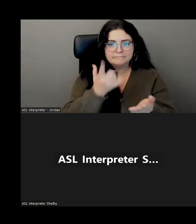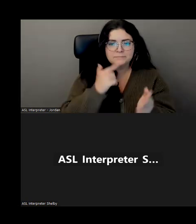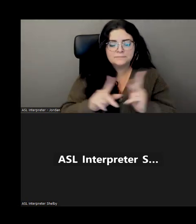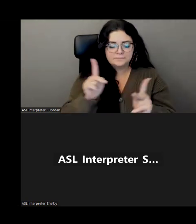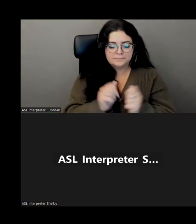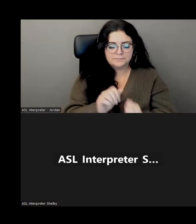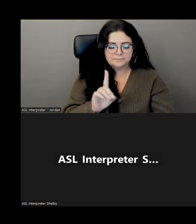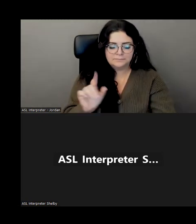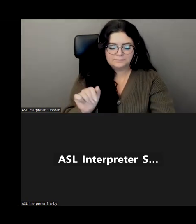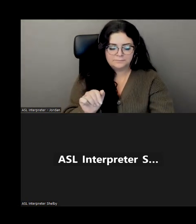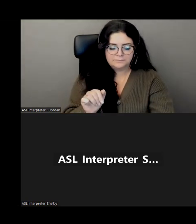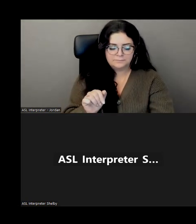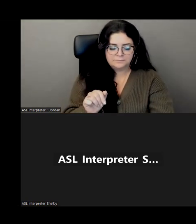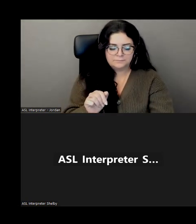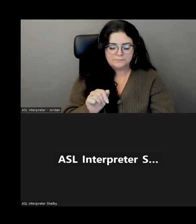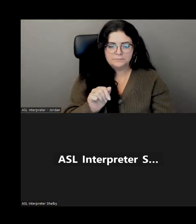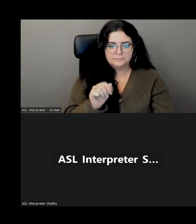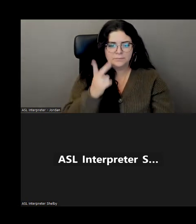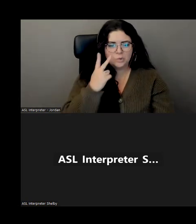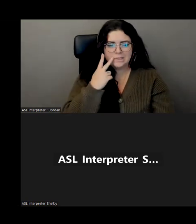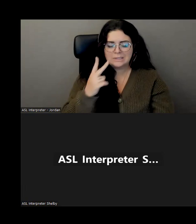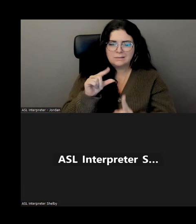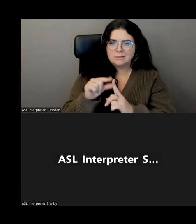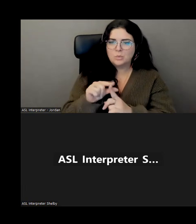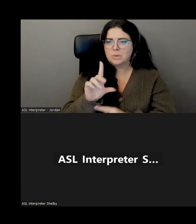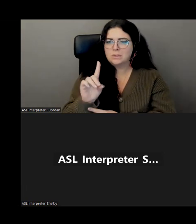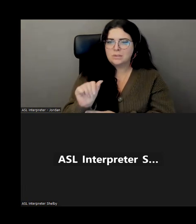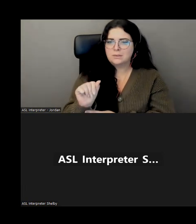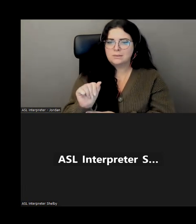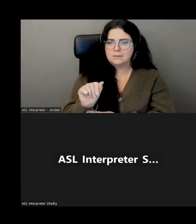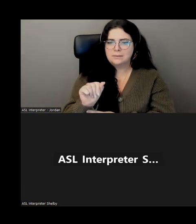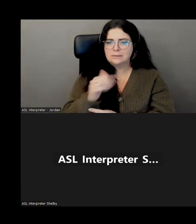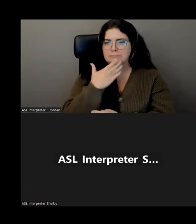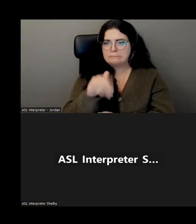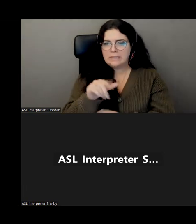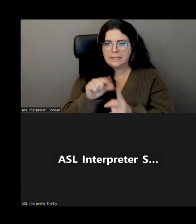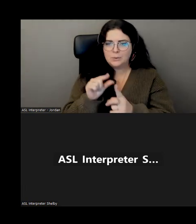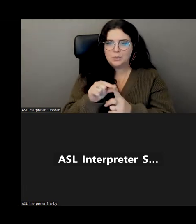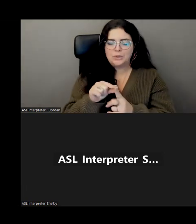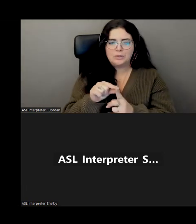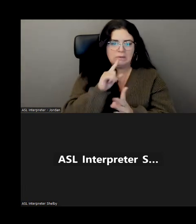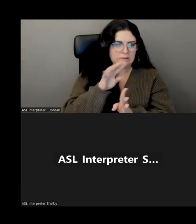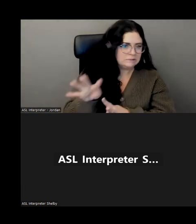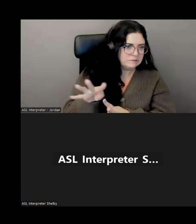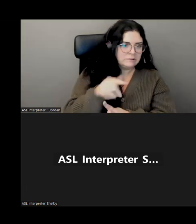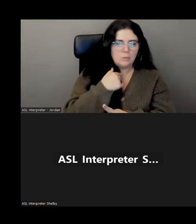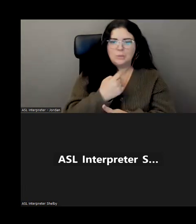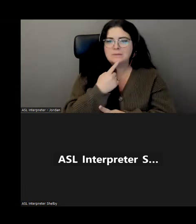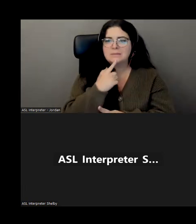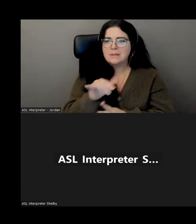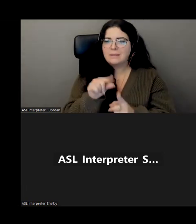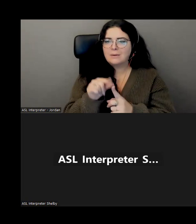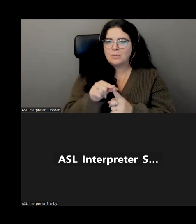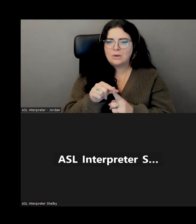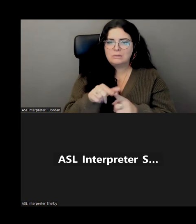When we hear that term disabilities, it's not a dirty word. Sometimes folks veer away from the word. And